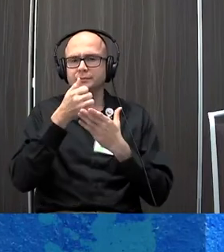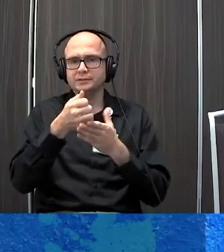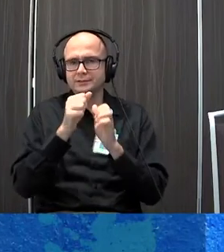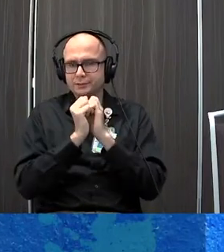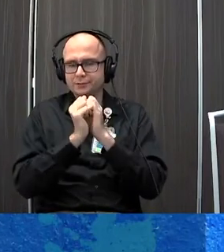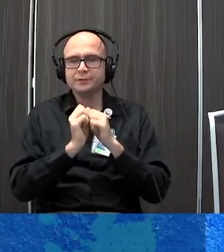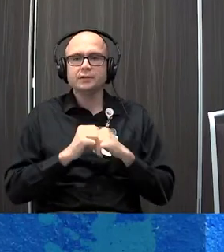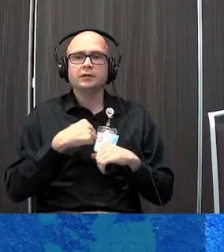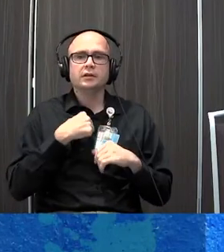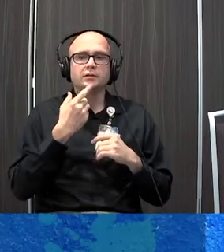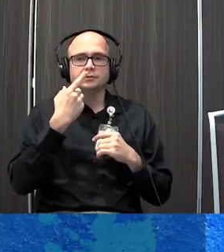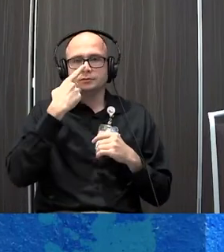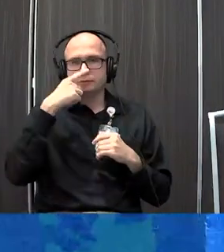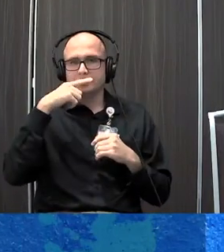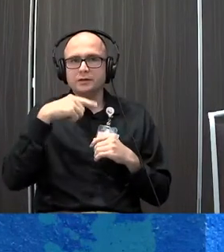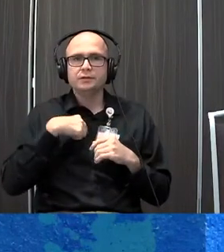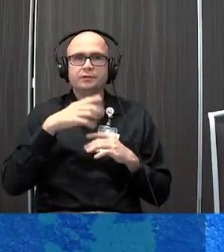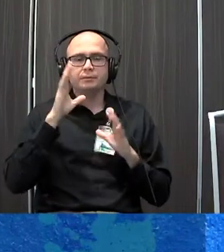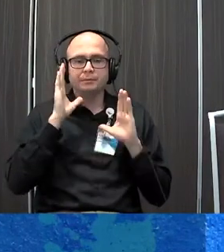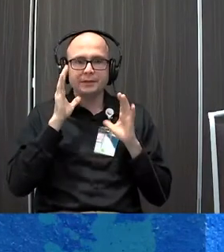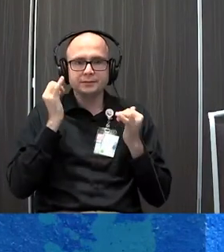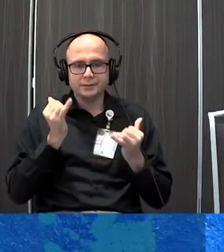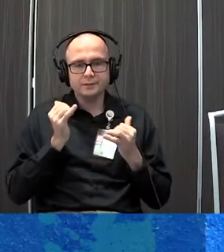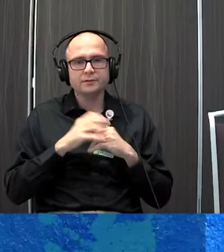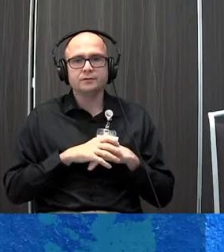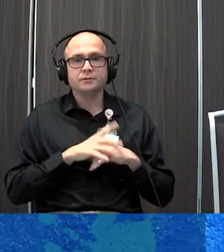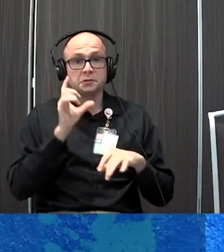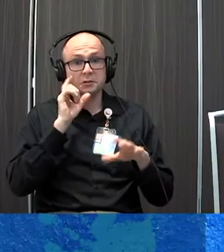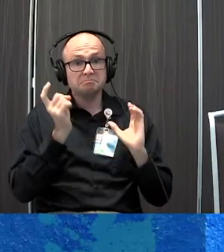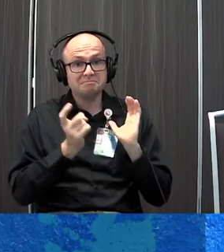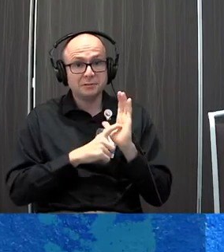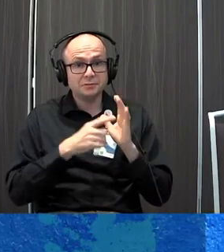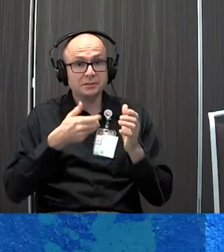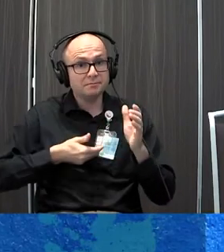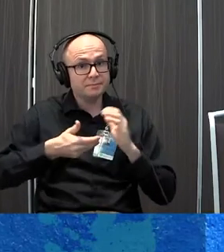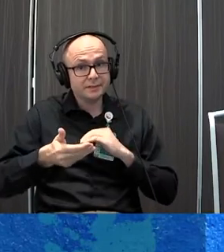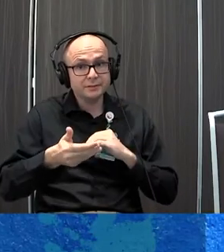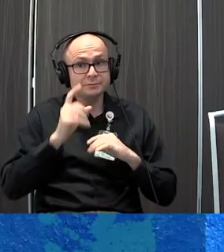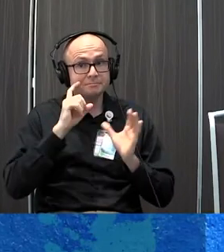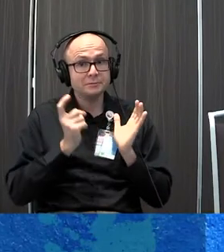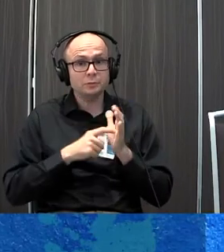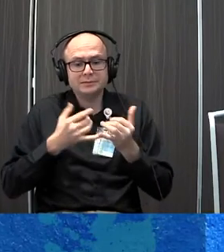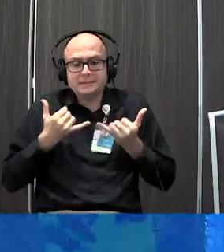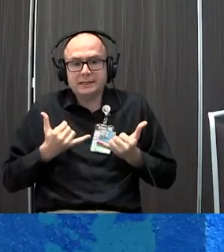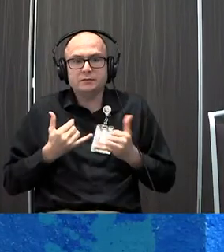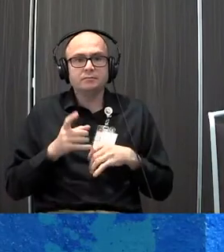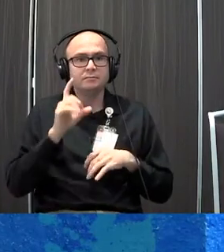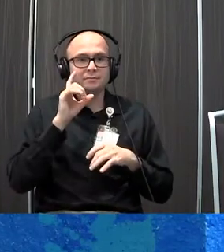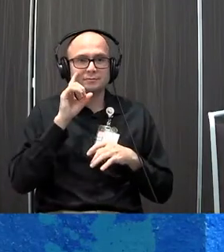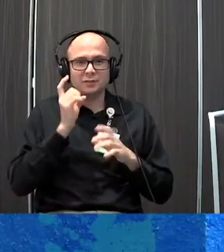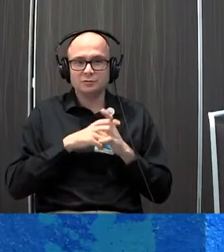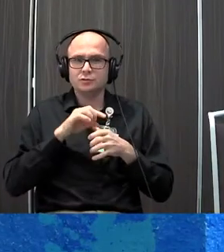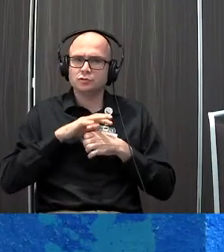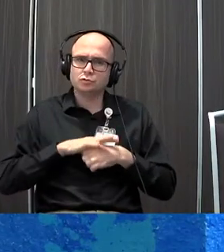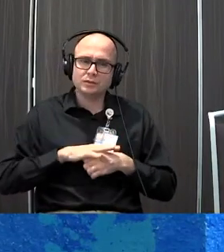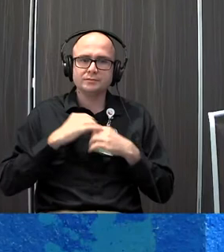to keep asking you to come back. Come back to what is. And you're going to notice. And I'm going to invite you to notice what is. If you're stressed this afternoon,